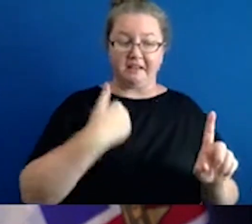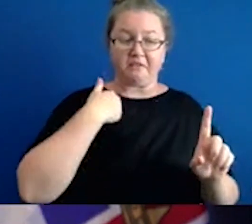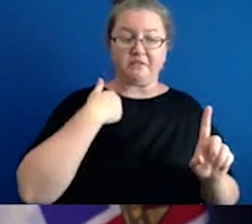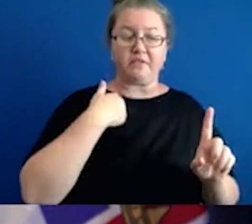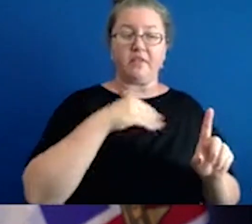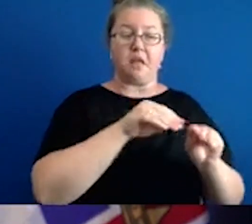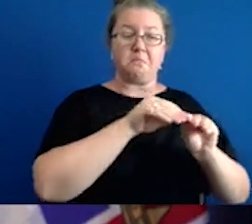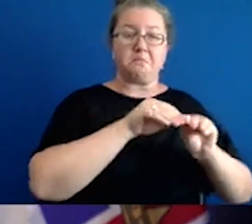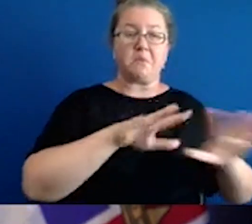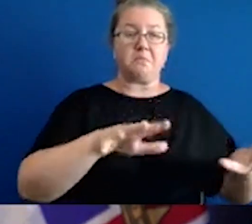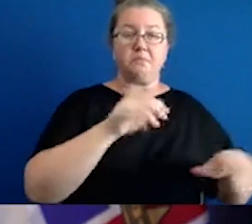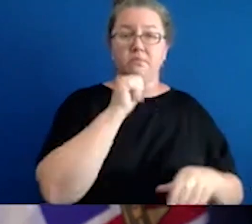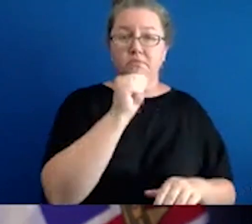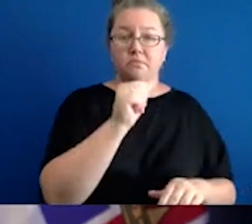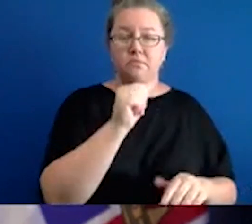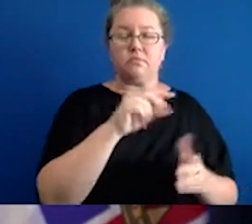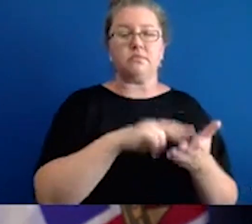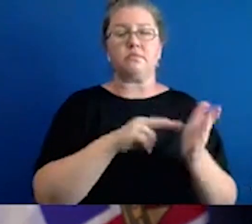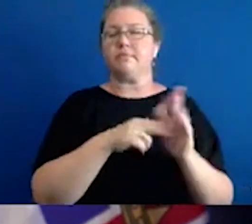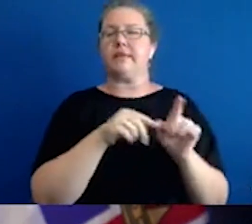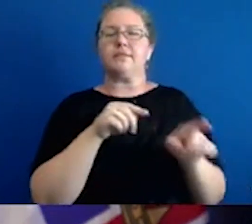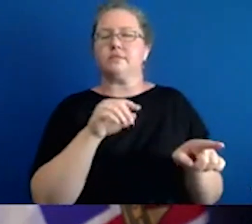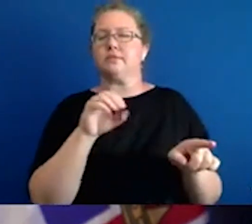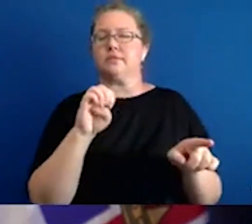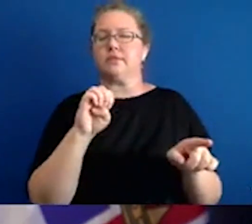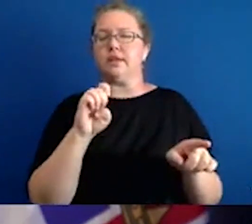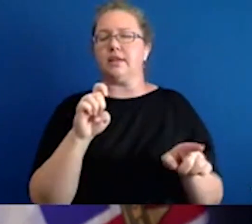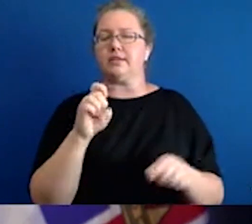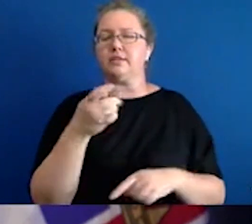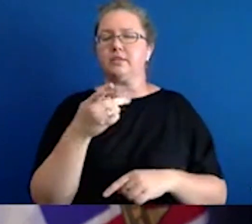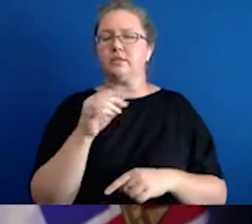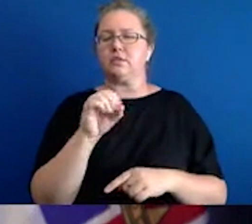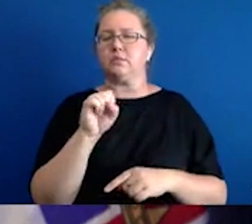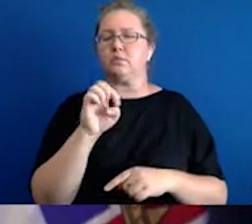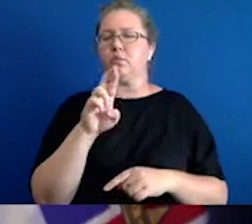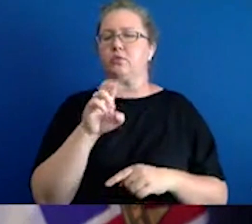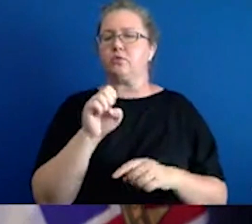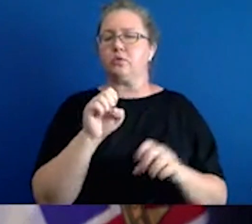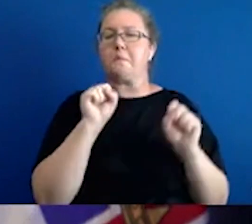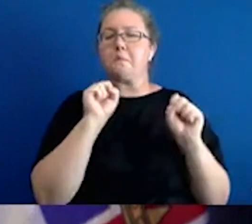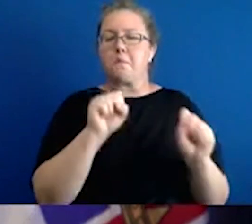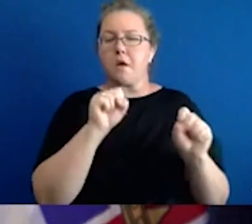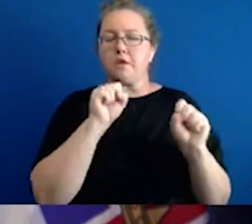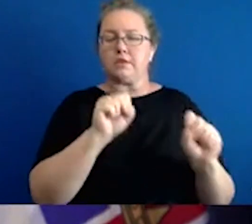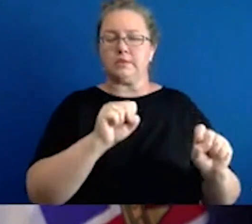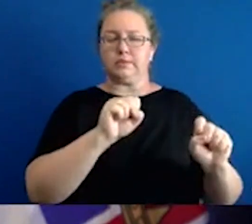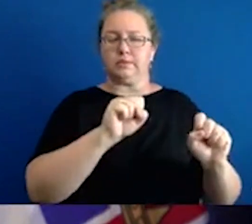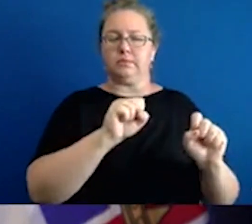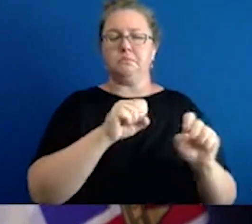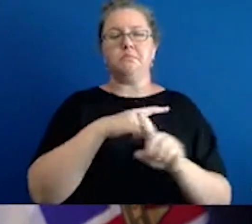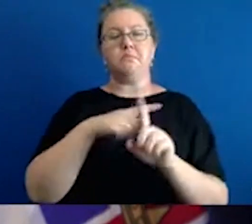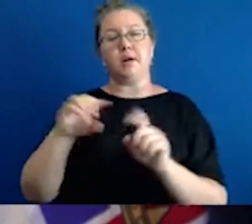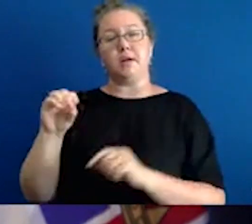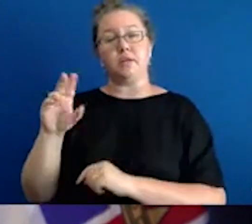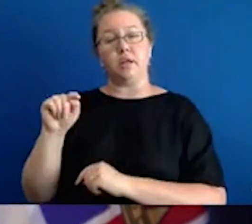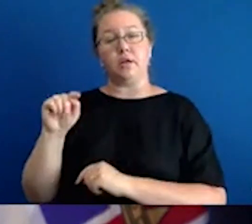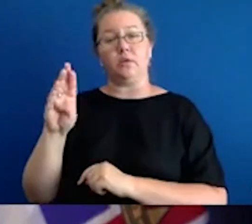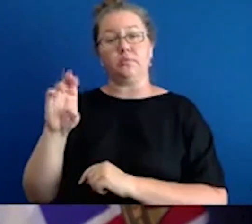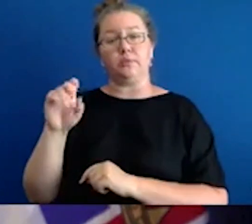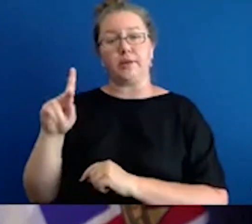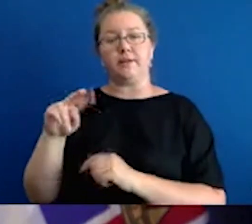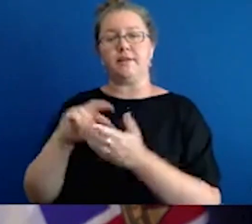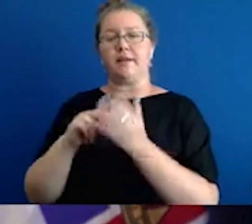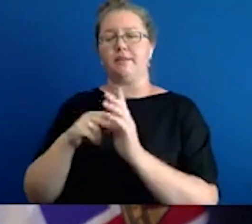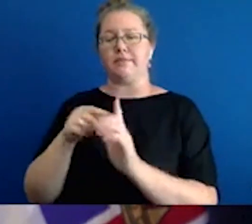not considered a school case. We will, and local health officers will be working with everybody. school so that every school family,